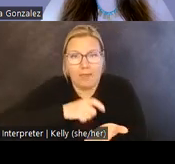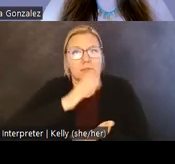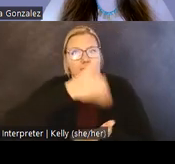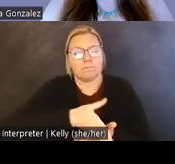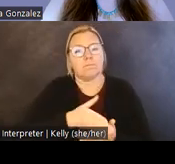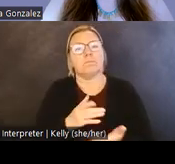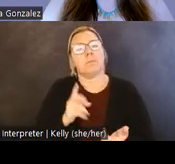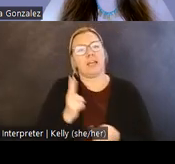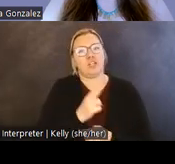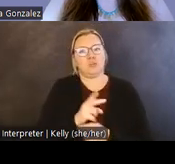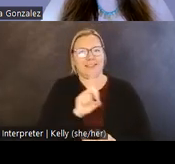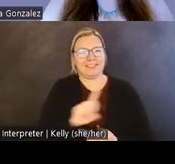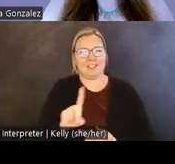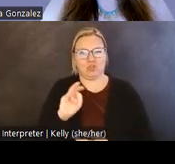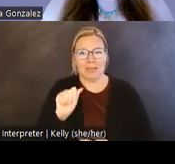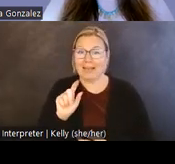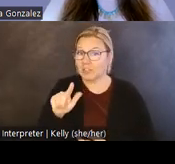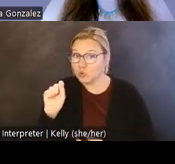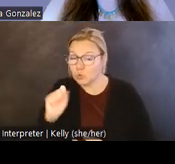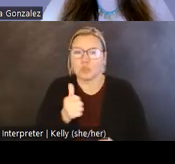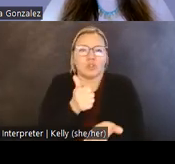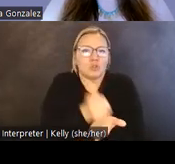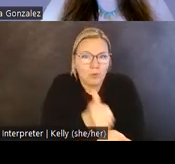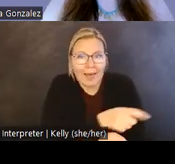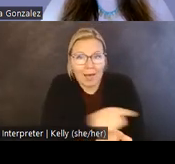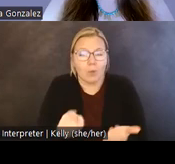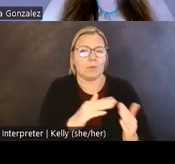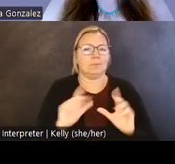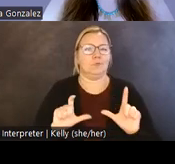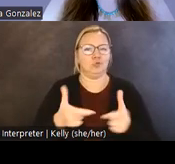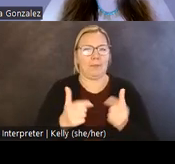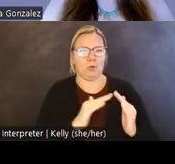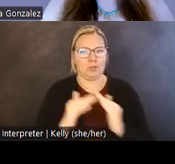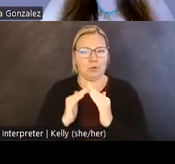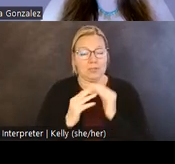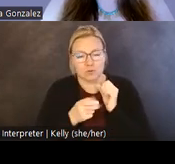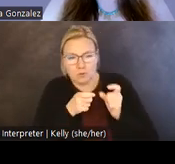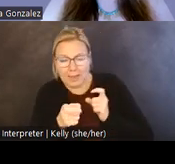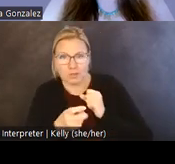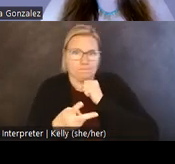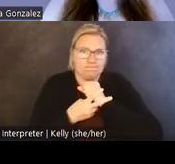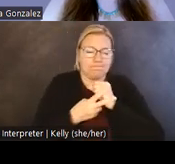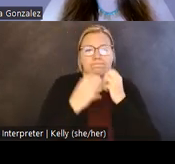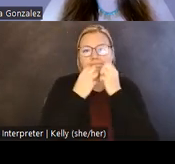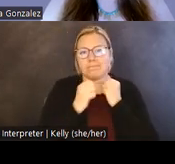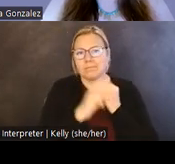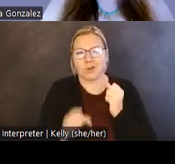tools for contributing to the capacity of tribal communities to manage their historic and environmental resources.